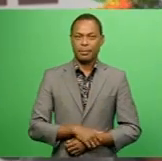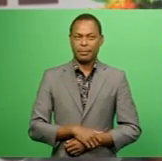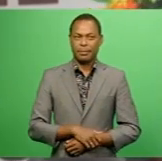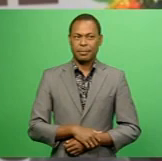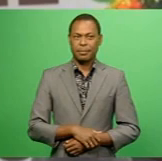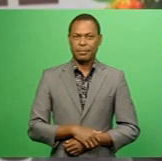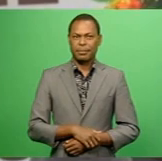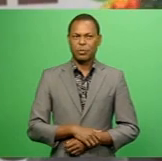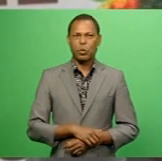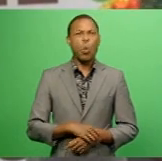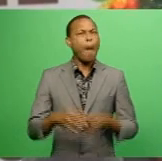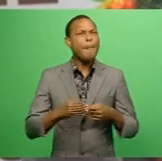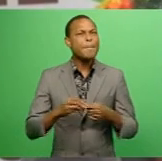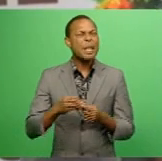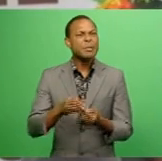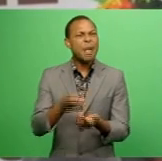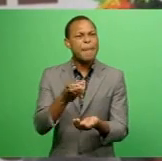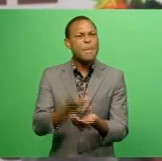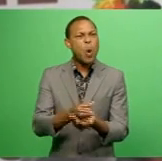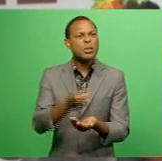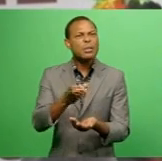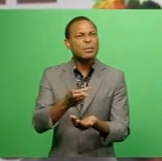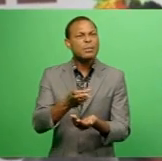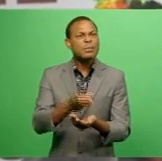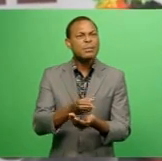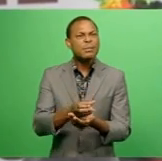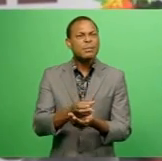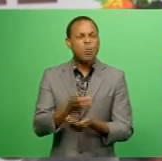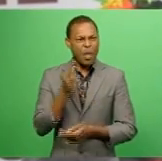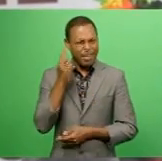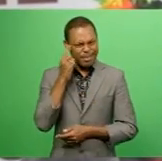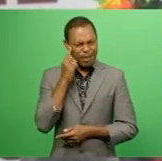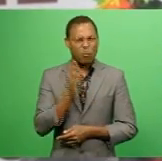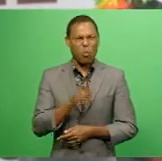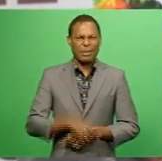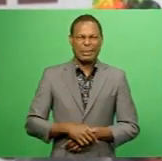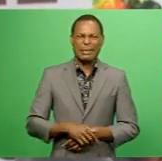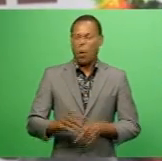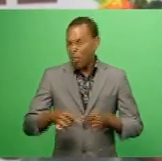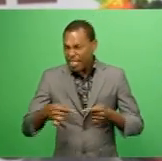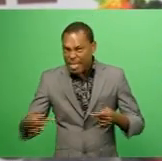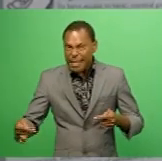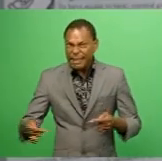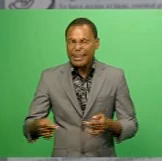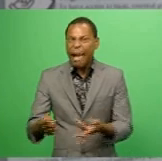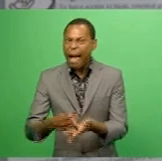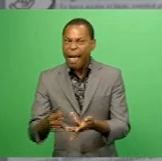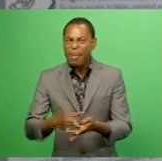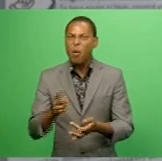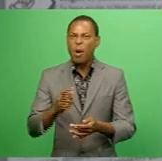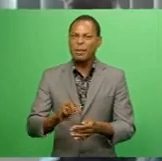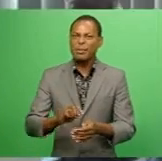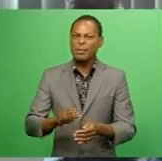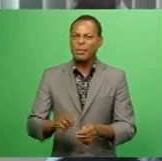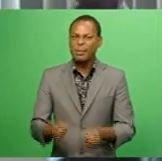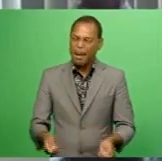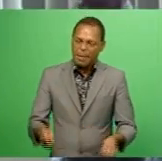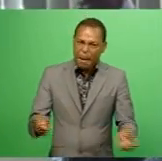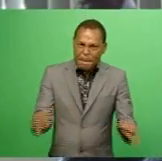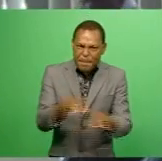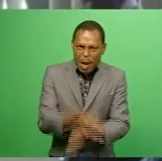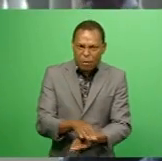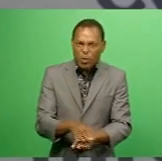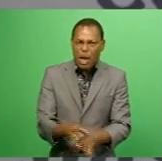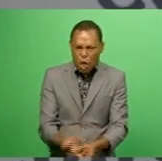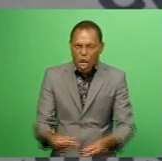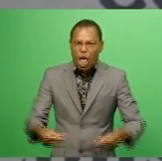just a plastic bottle, think this will last in our oceans or be buried in the earth long after